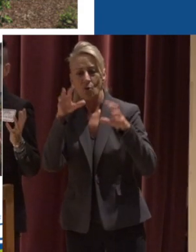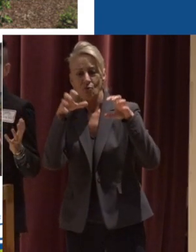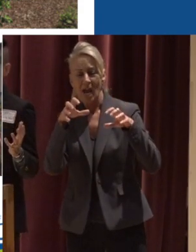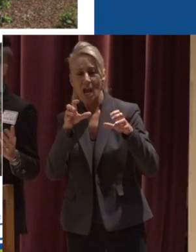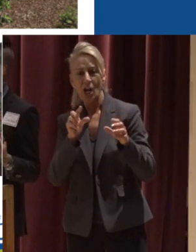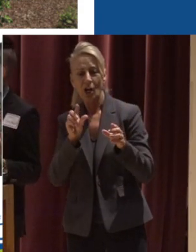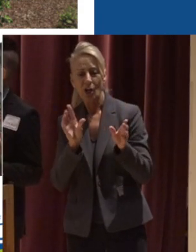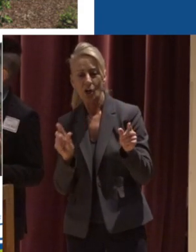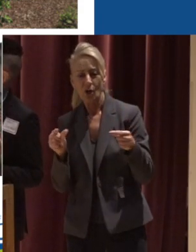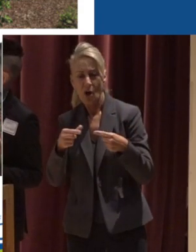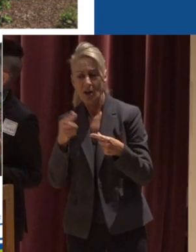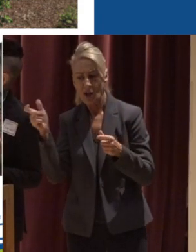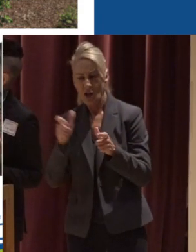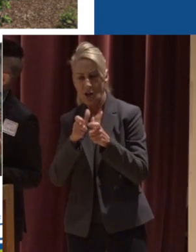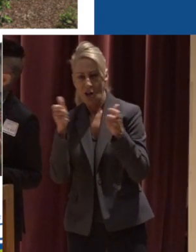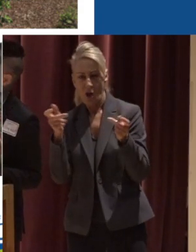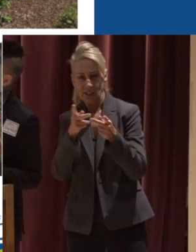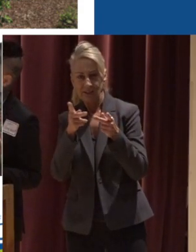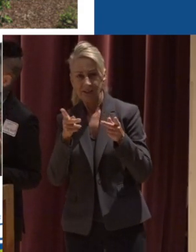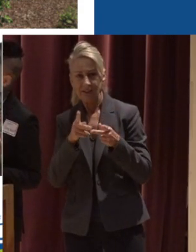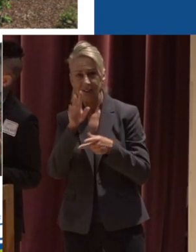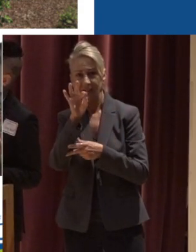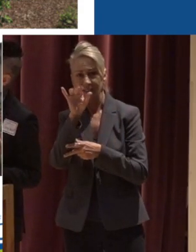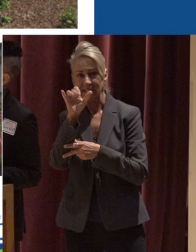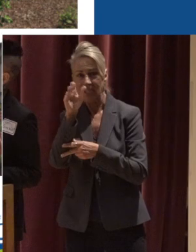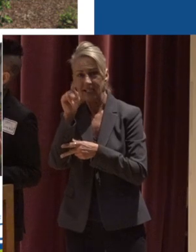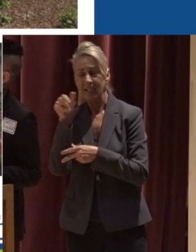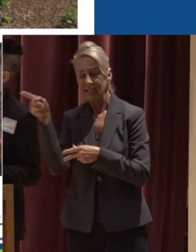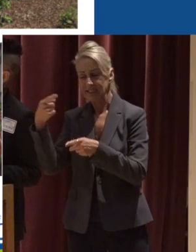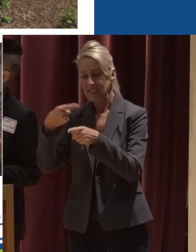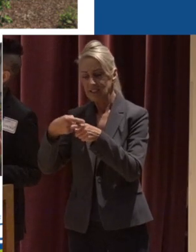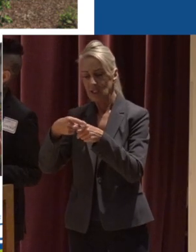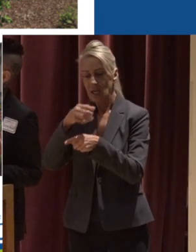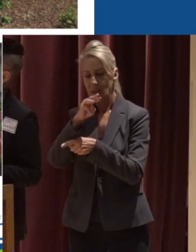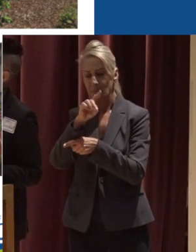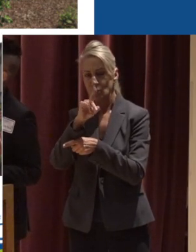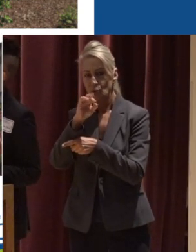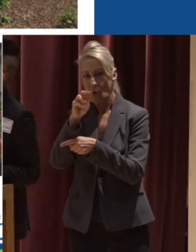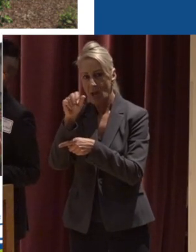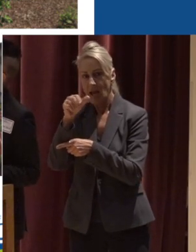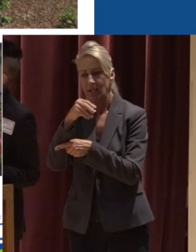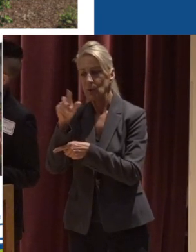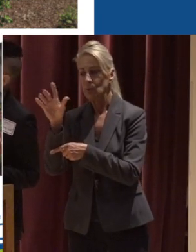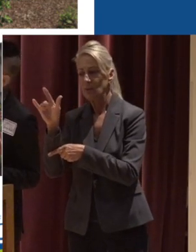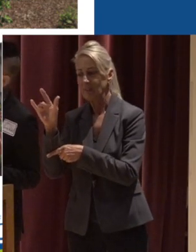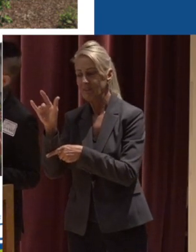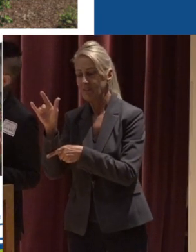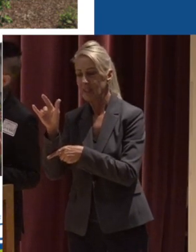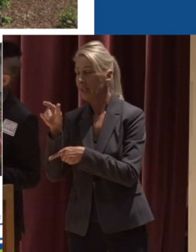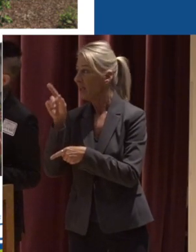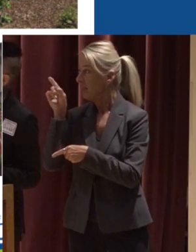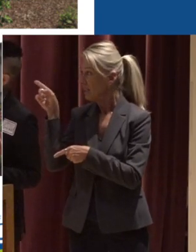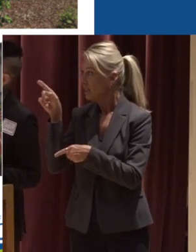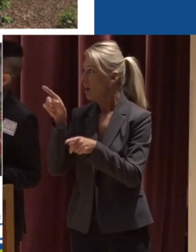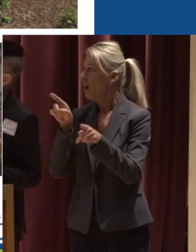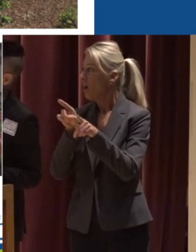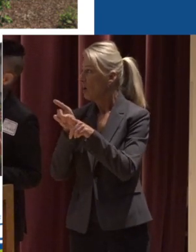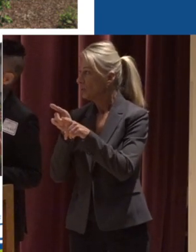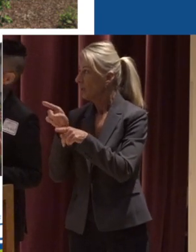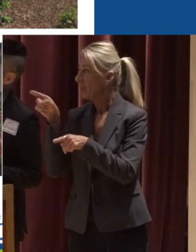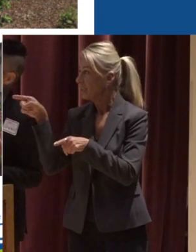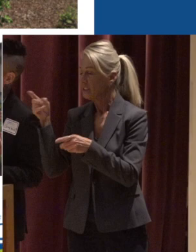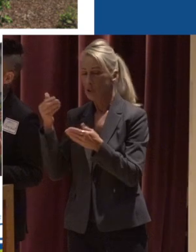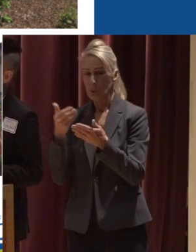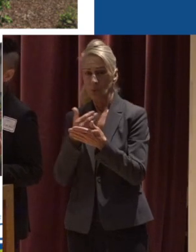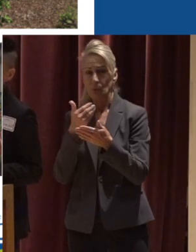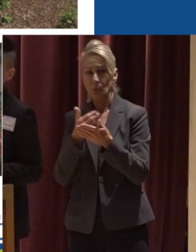large facilities These are This one here is at the intersection of Madrona and 25th This one here is also And then this is